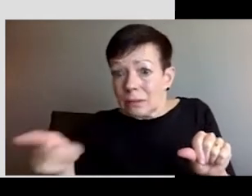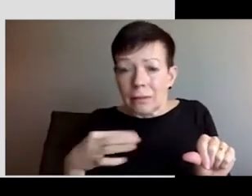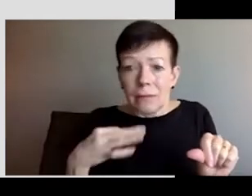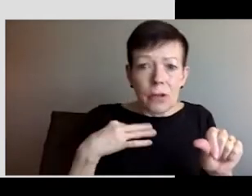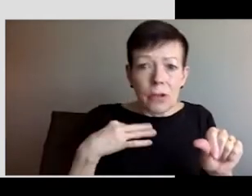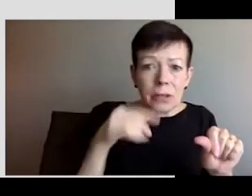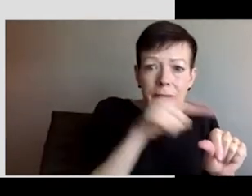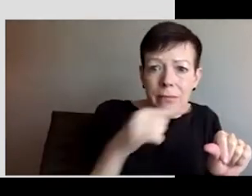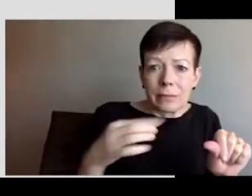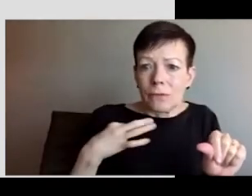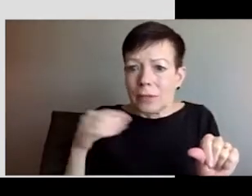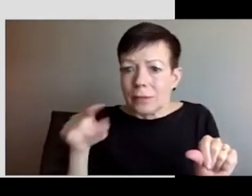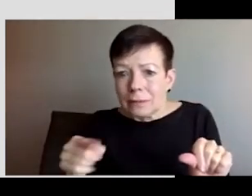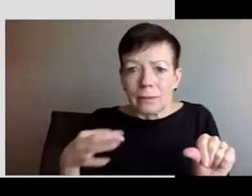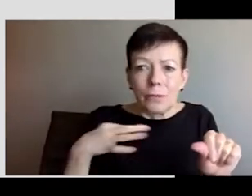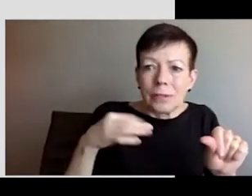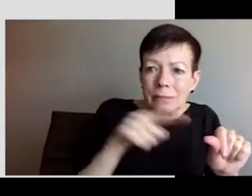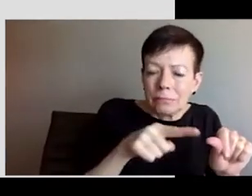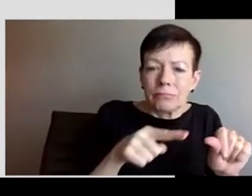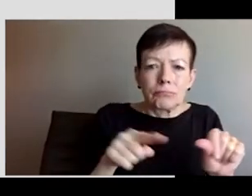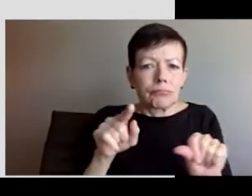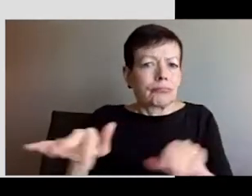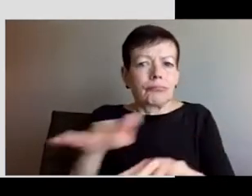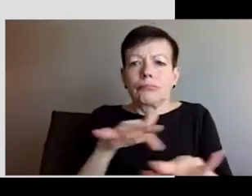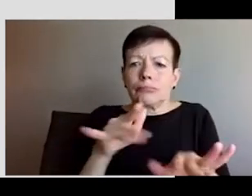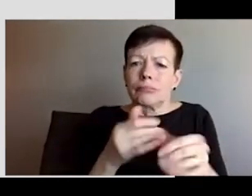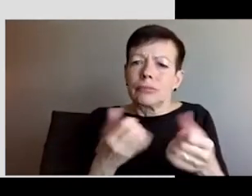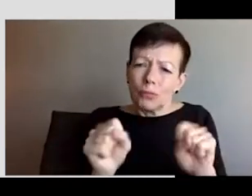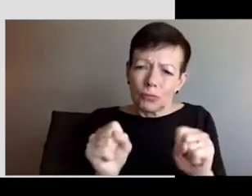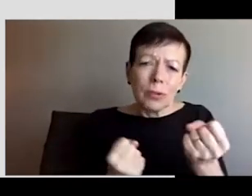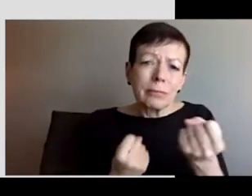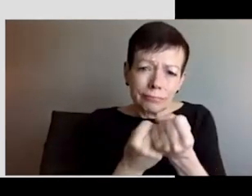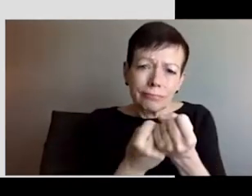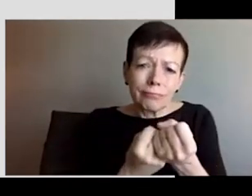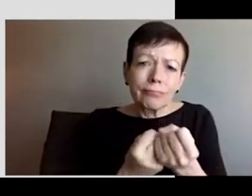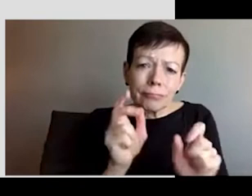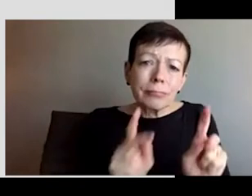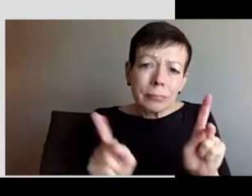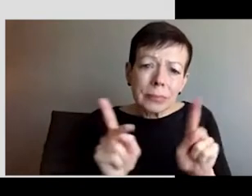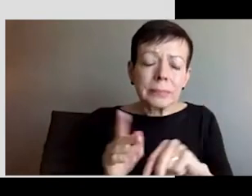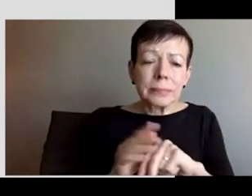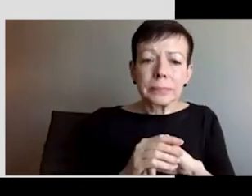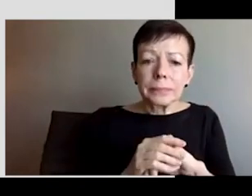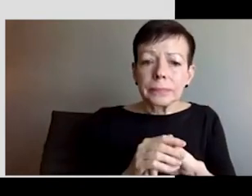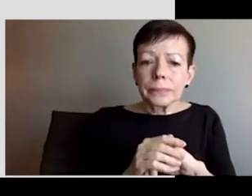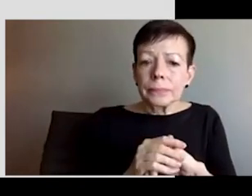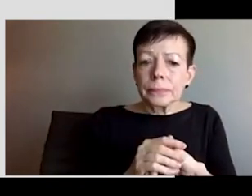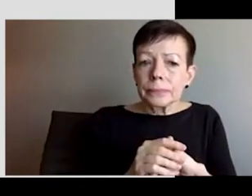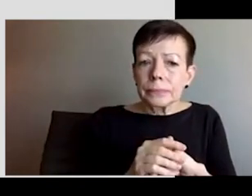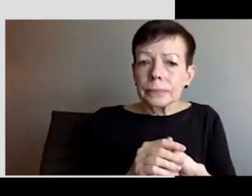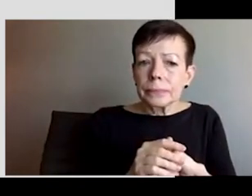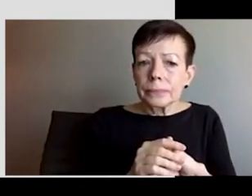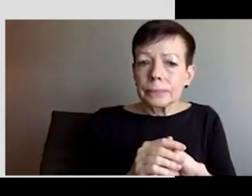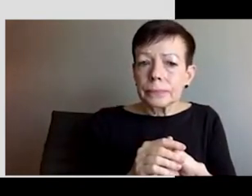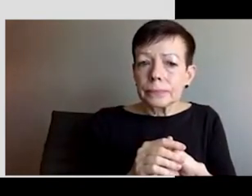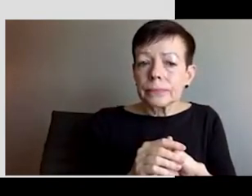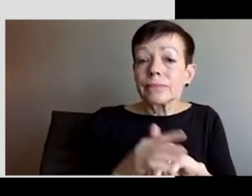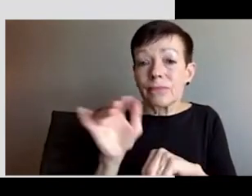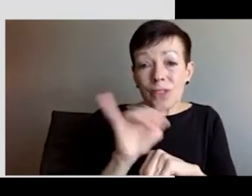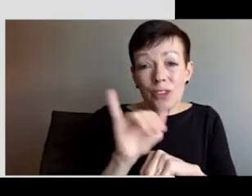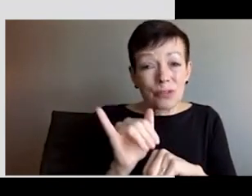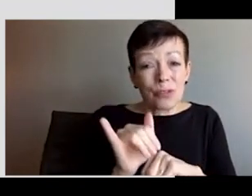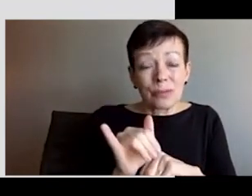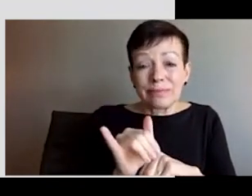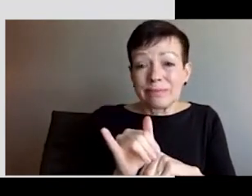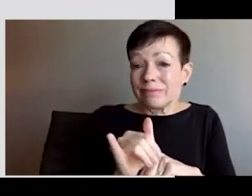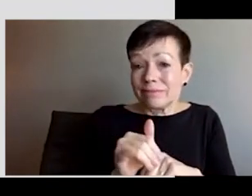The other thing is I am but one person here who's speaking to you from Ukraine, and my colleague, Napoli, we